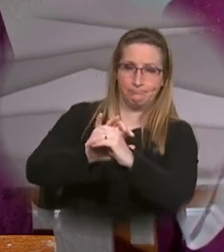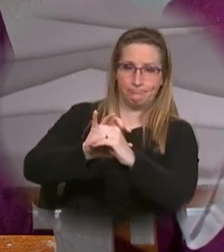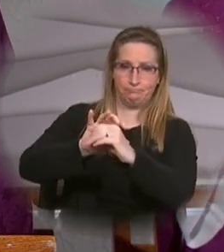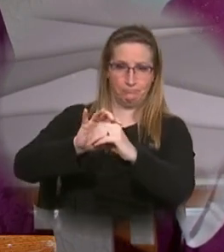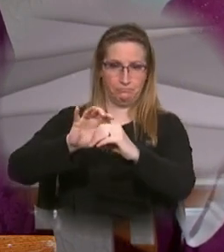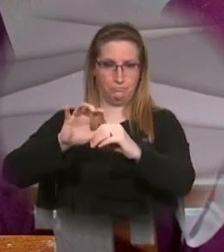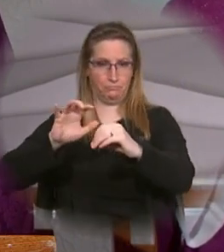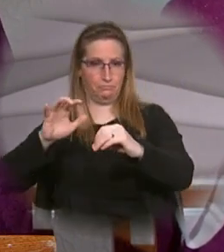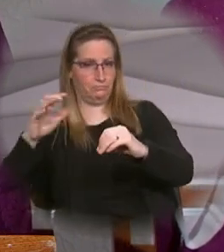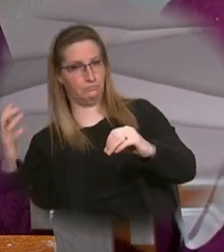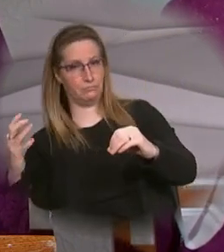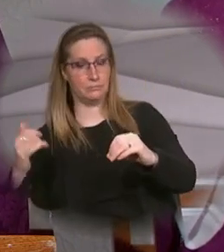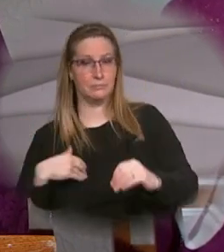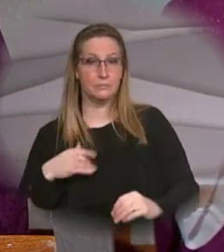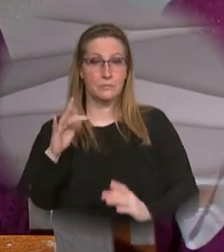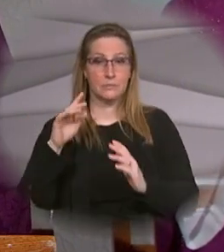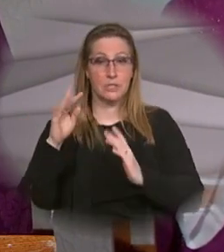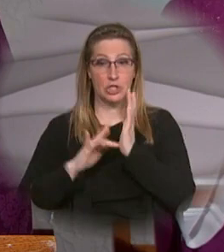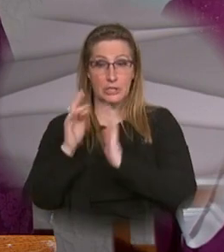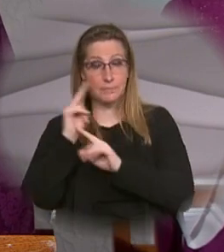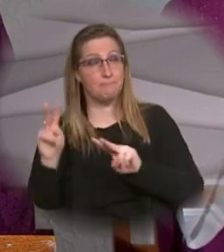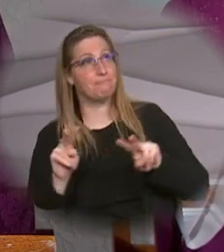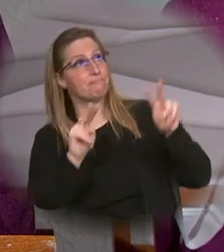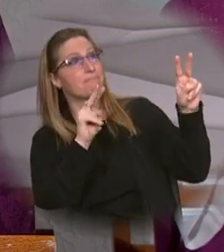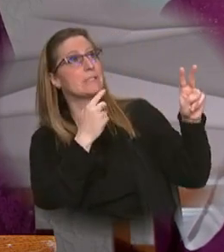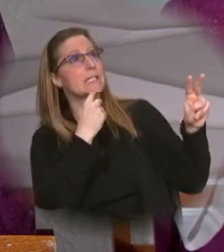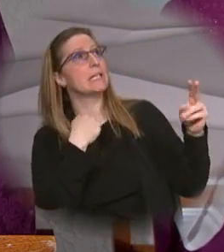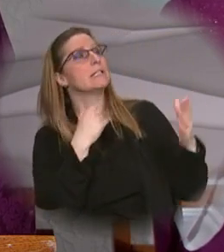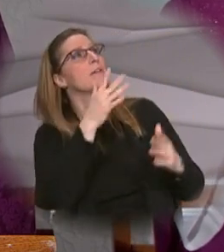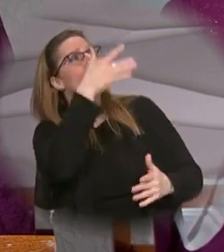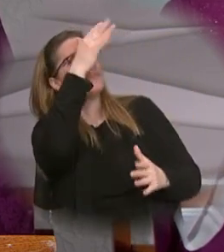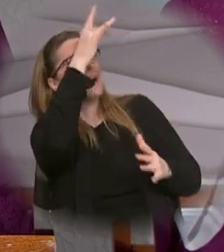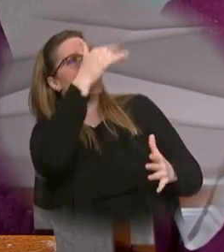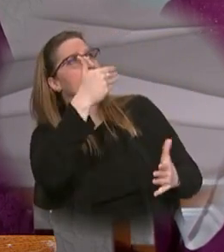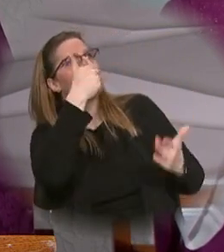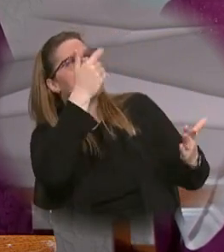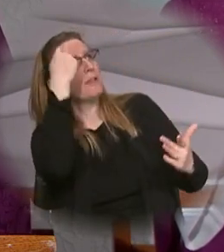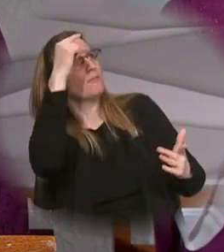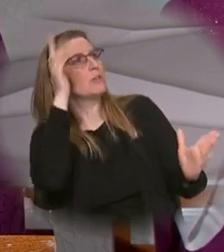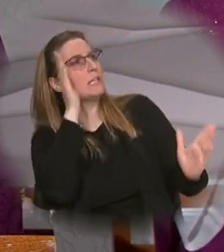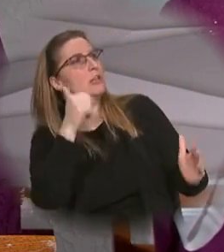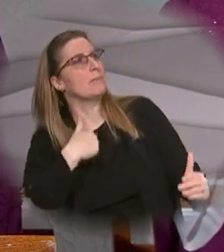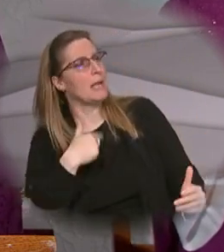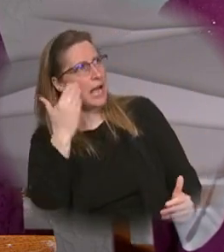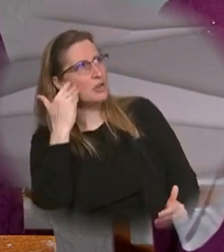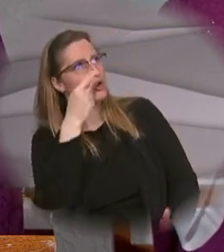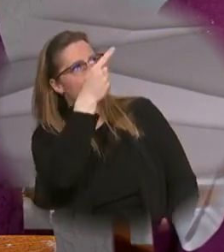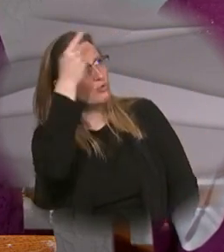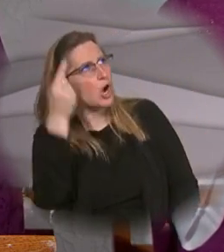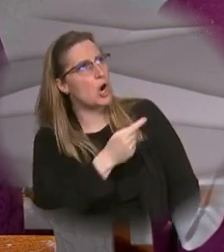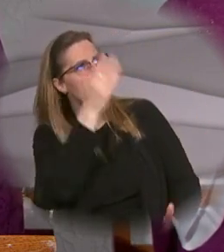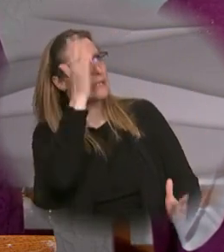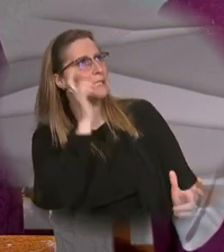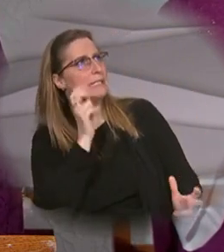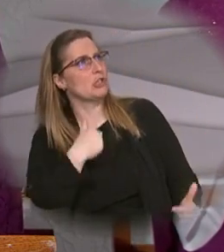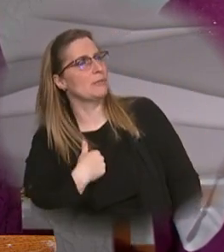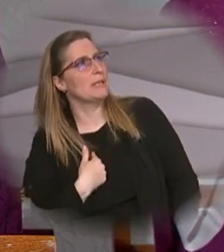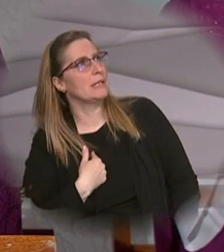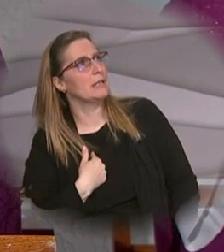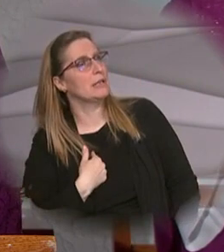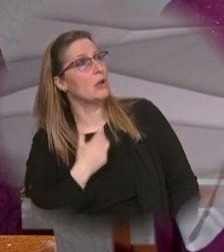and Jesus raised his eyes and said father I thank you for hearing me I know that you always hear me